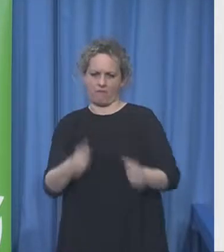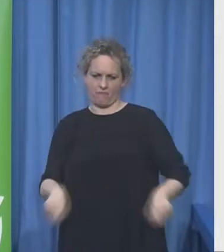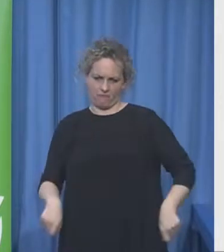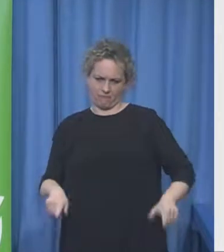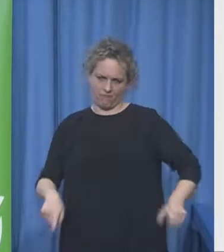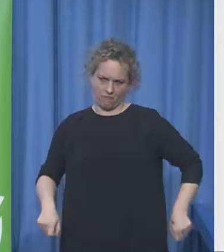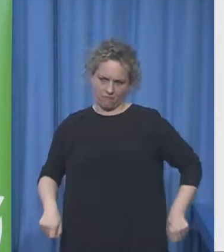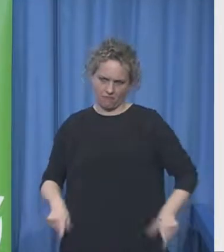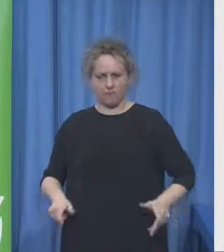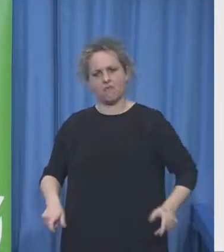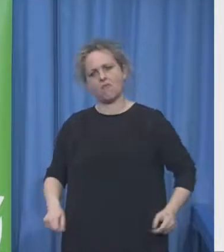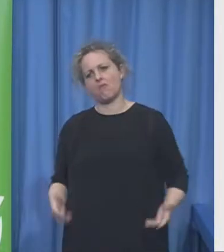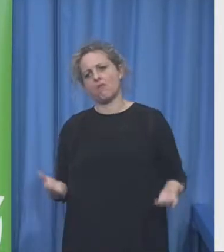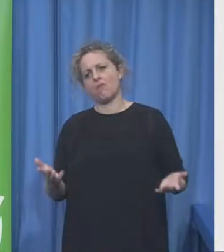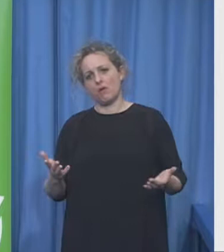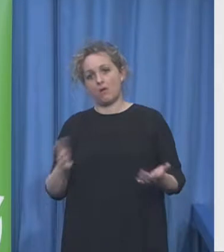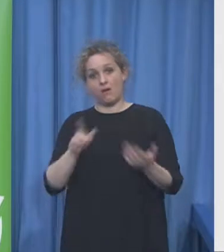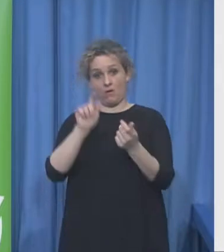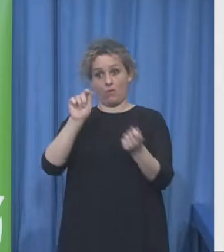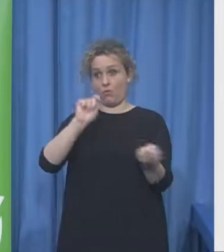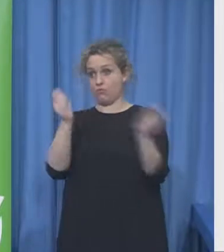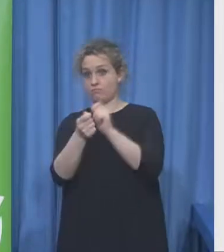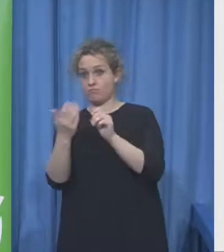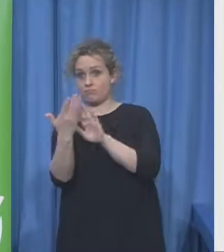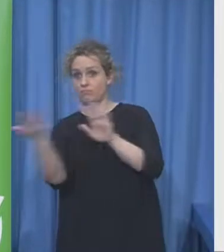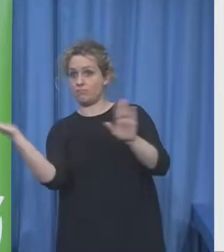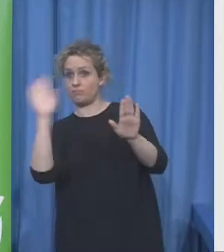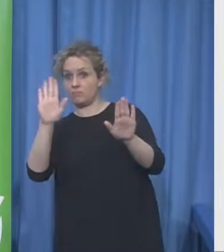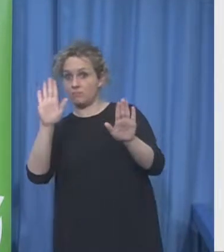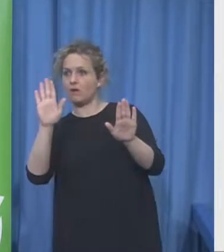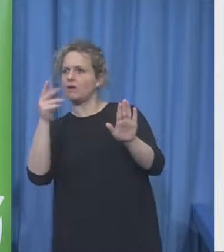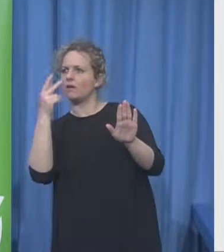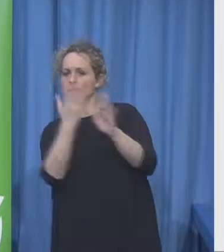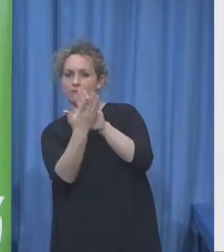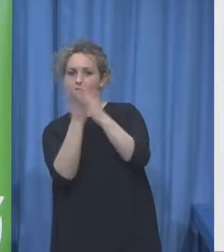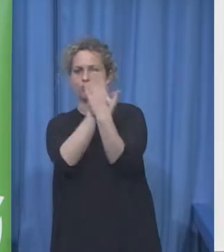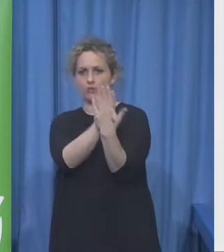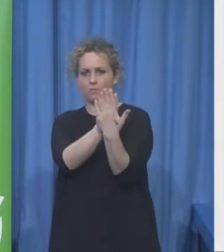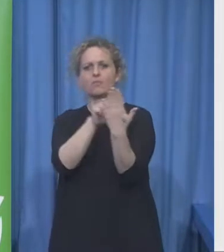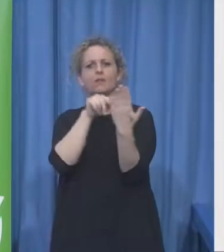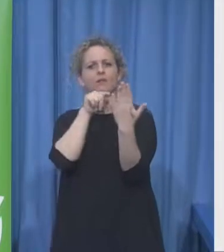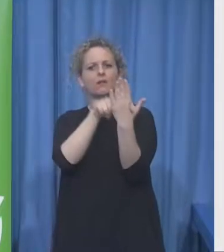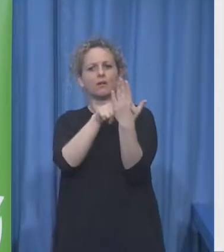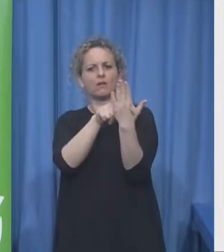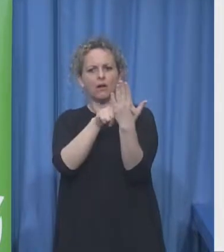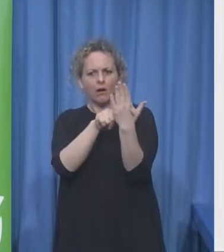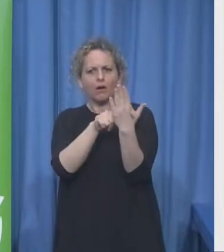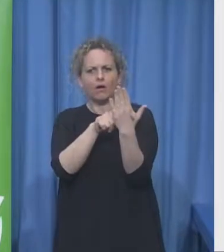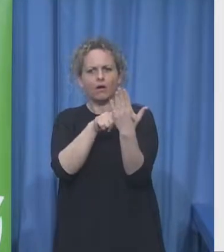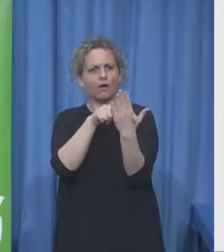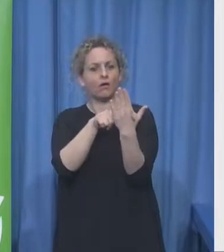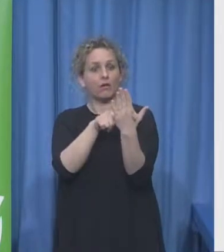so from the back he's the wheelchair user face to face gosh he's Mr. President you this kind of communication I think we've kind of